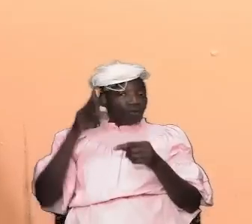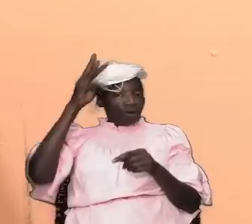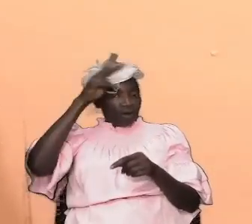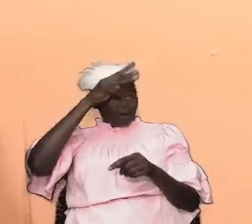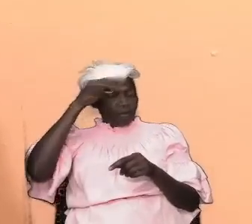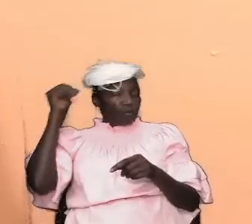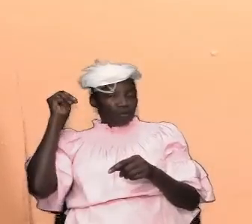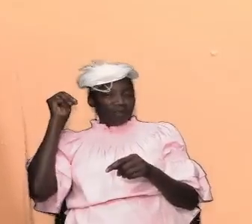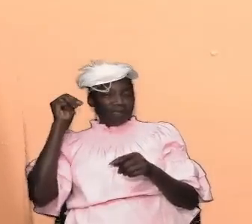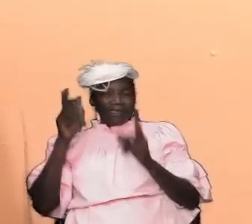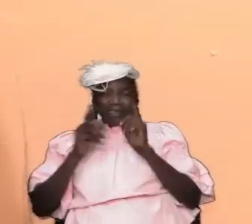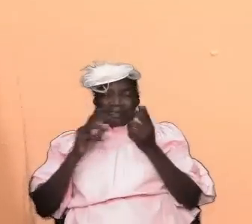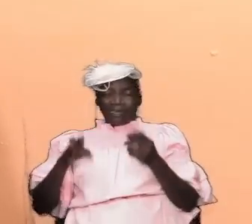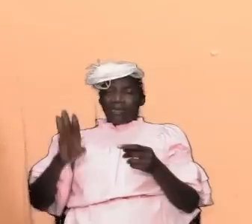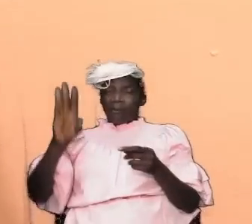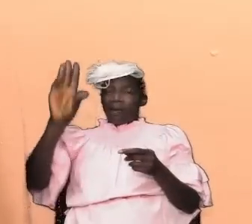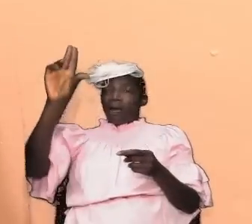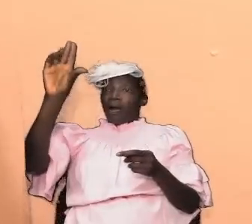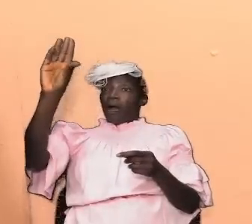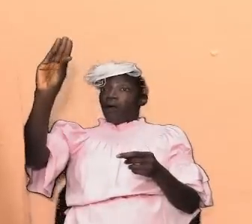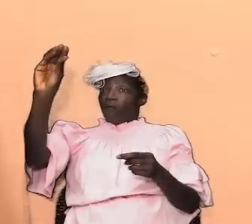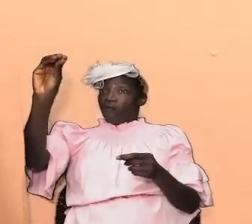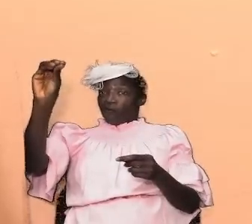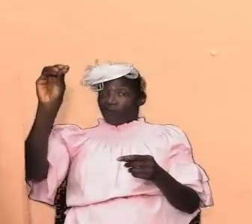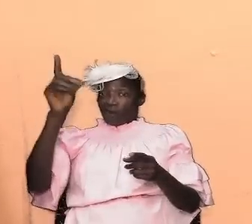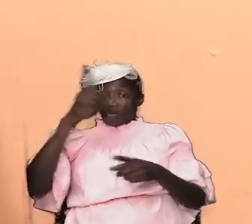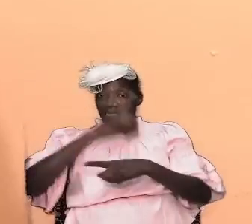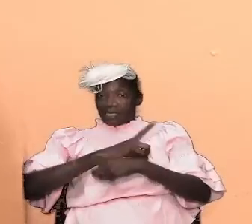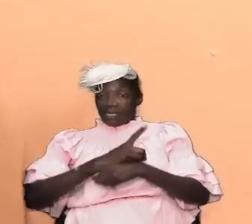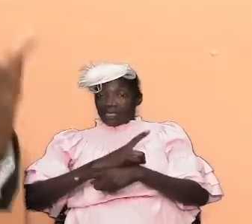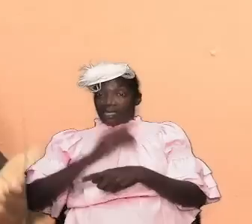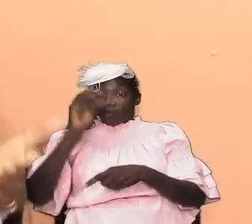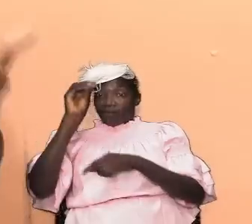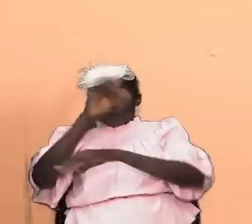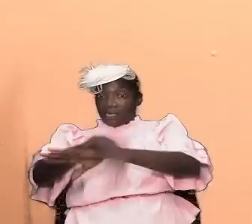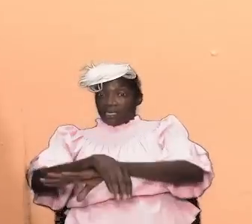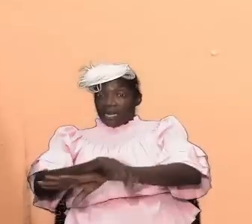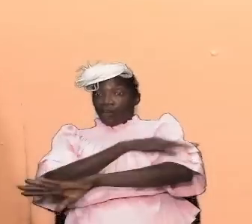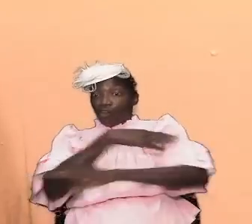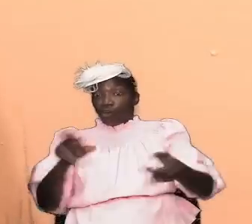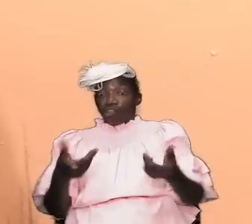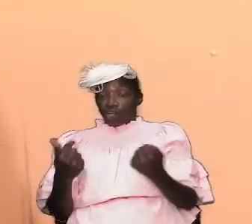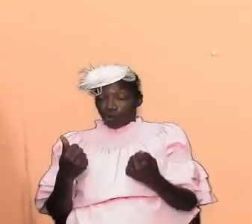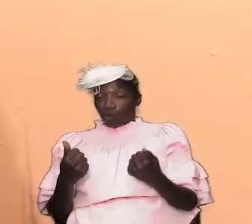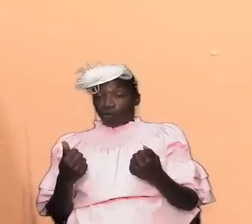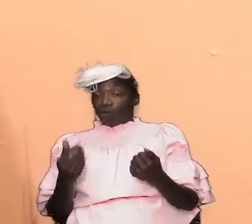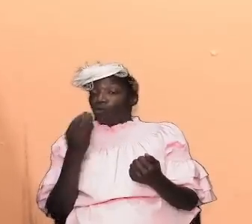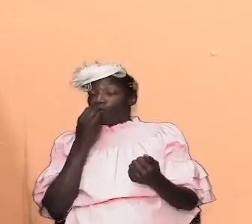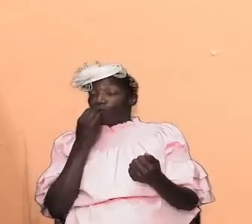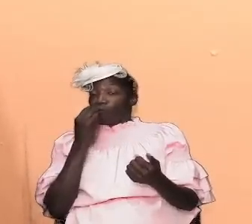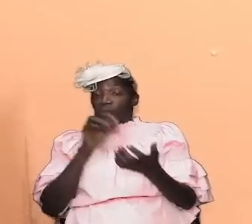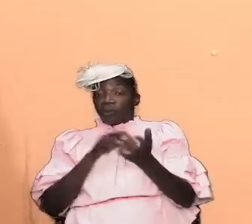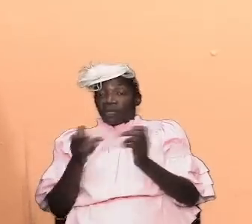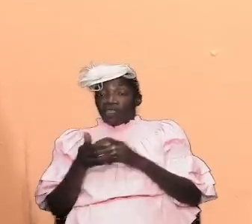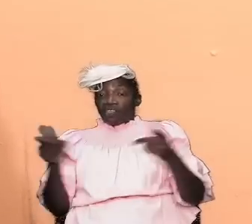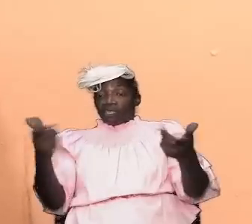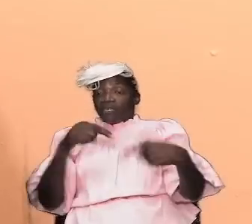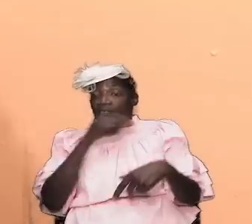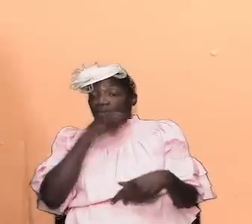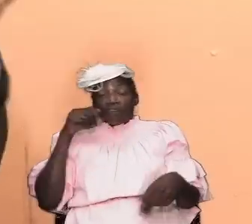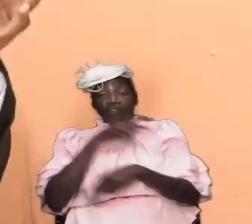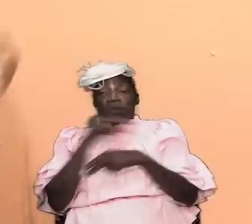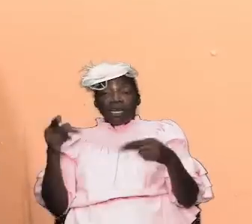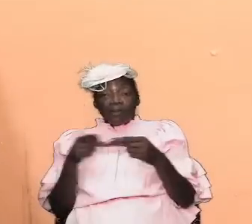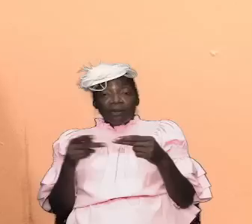and 40 days and 40 nights nothing came to his mouth jesus when he was here was in the wilderness fasting